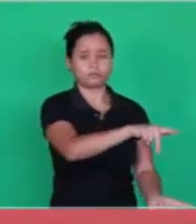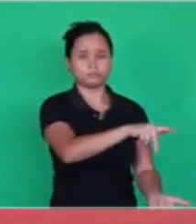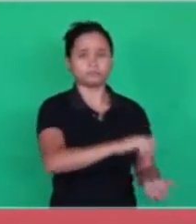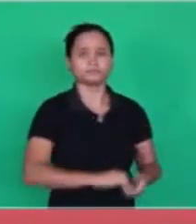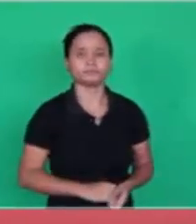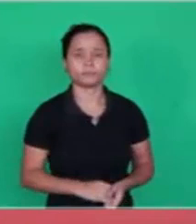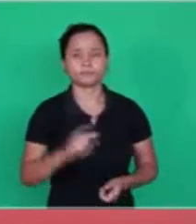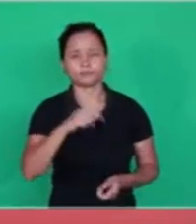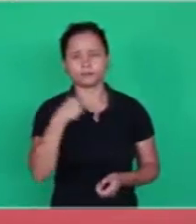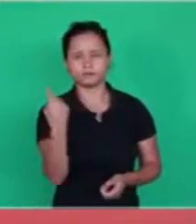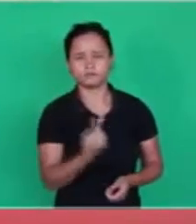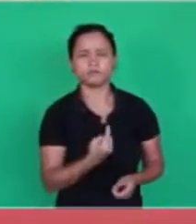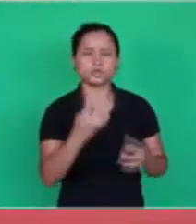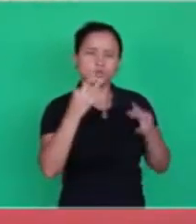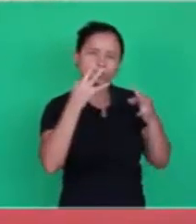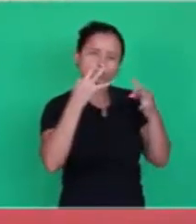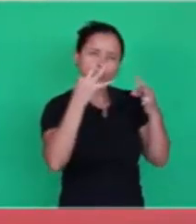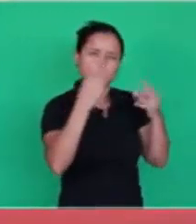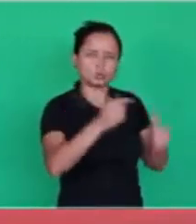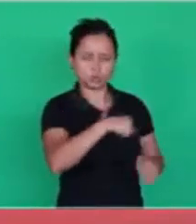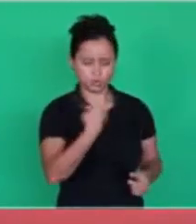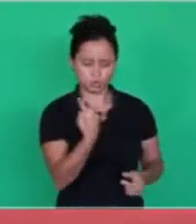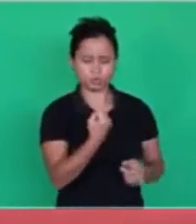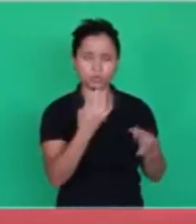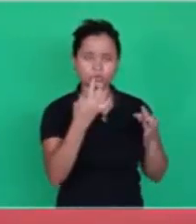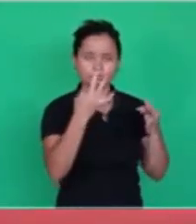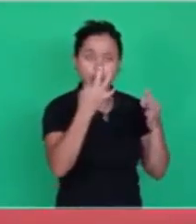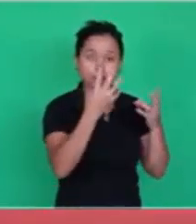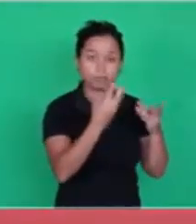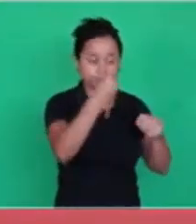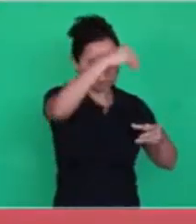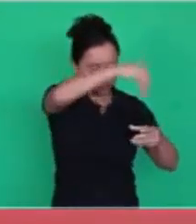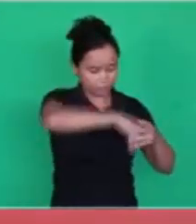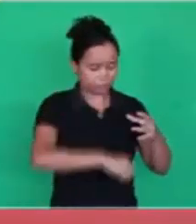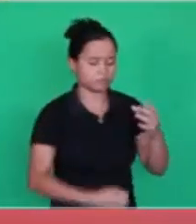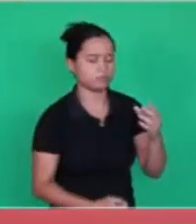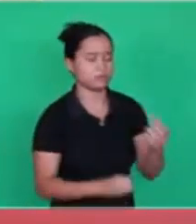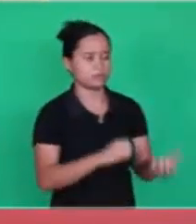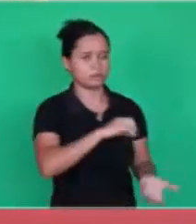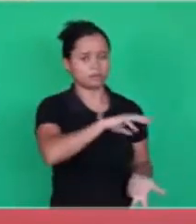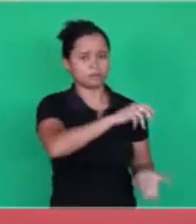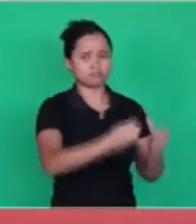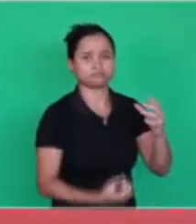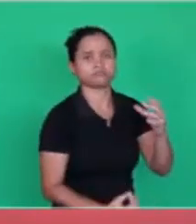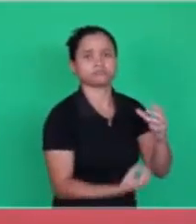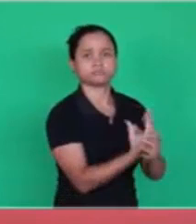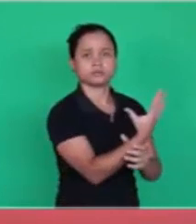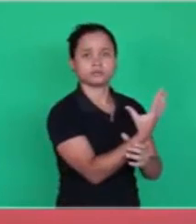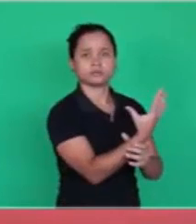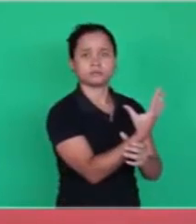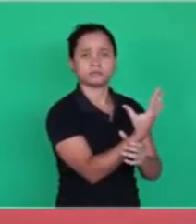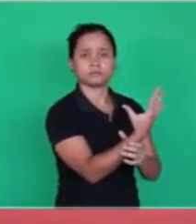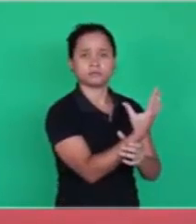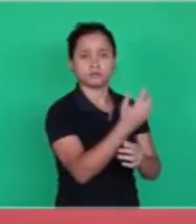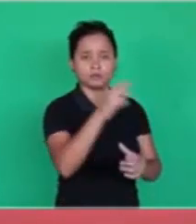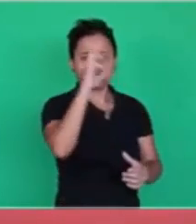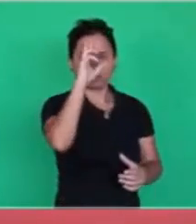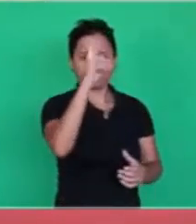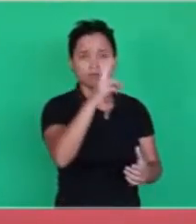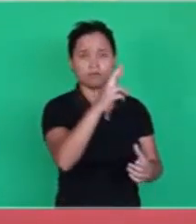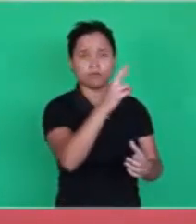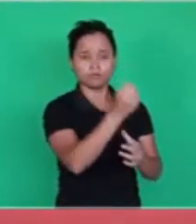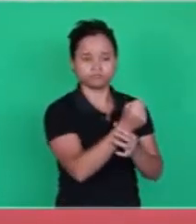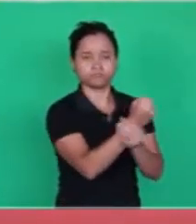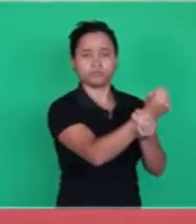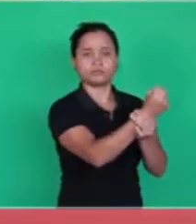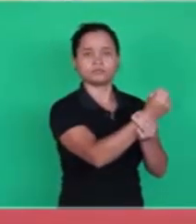and all of us are here, in the creative work, and he sustains everything by the power of his word.